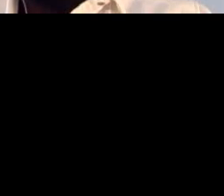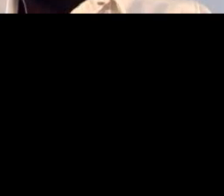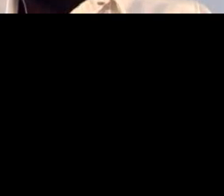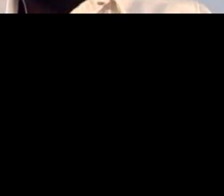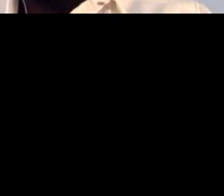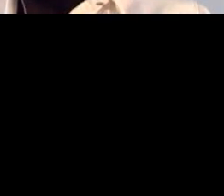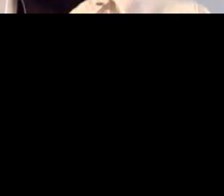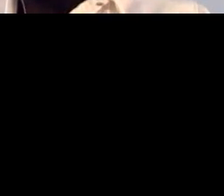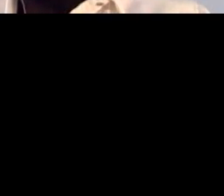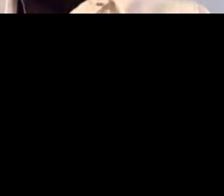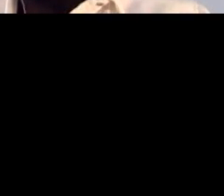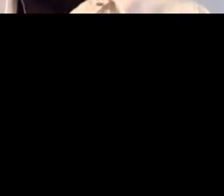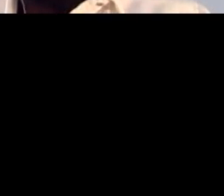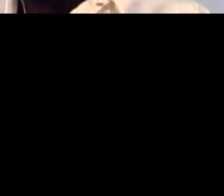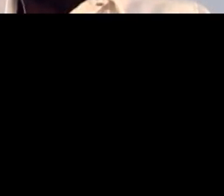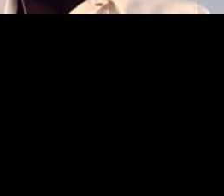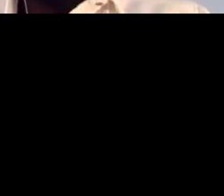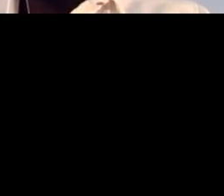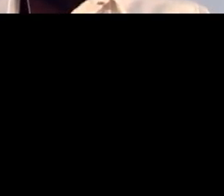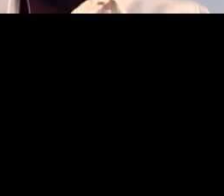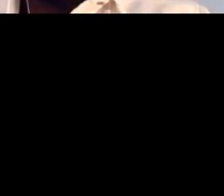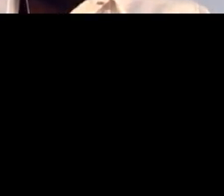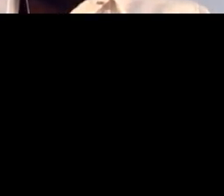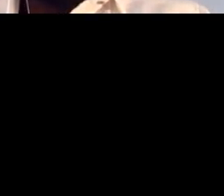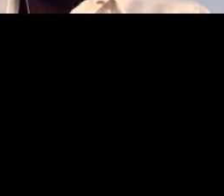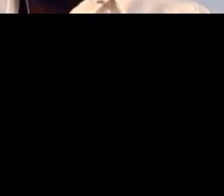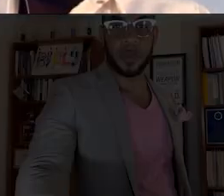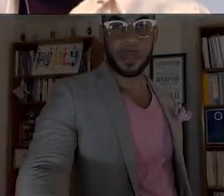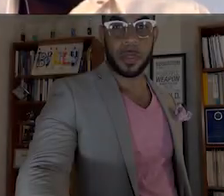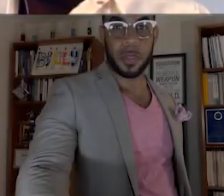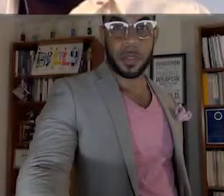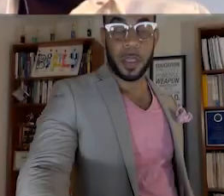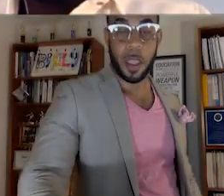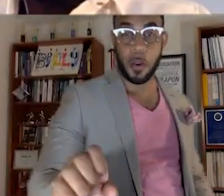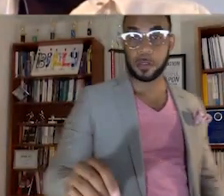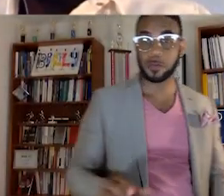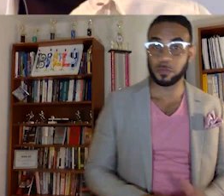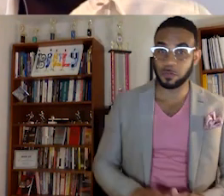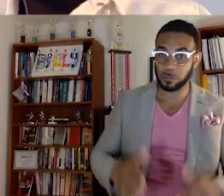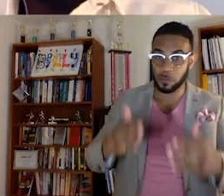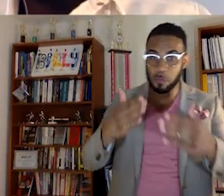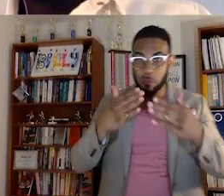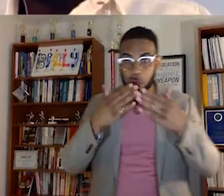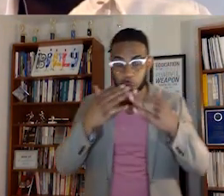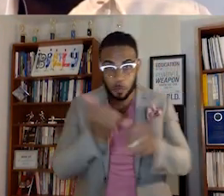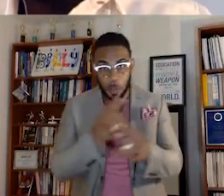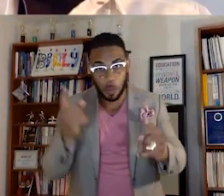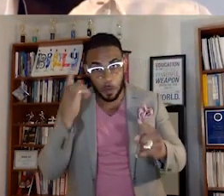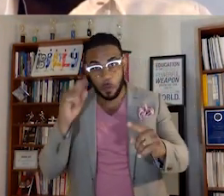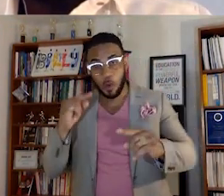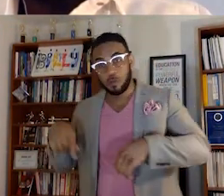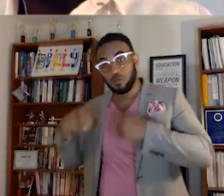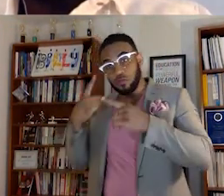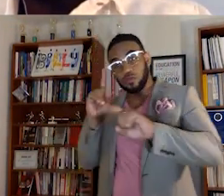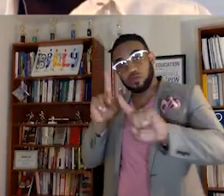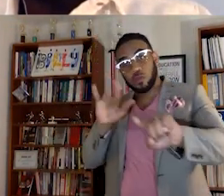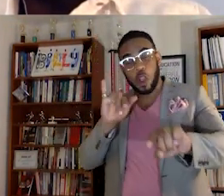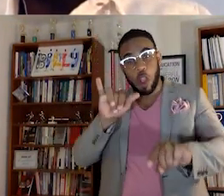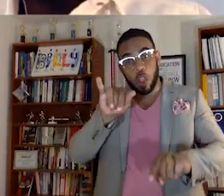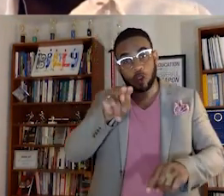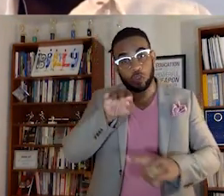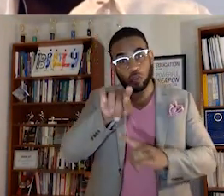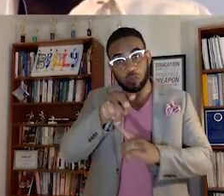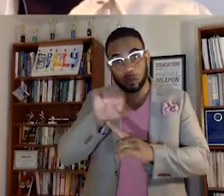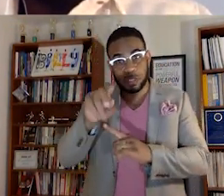All right. So thank you everyone so far for attending our Juneteenth